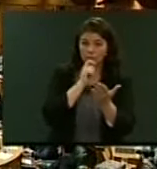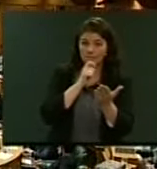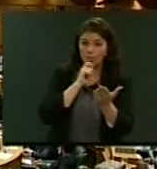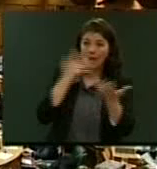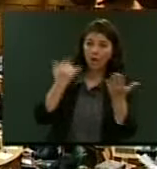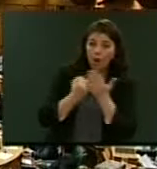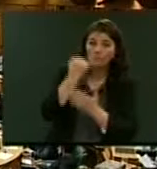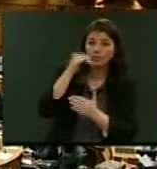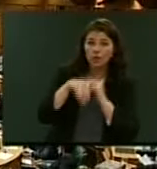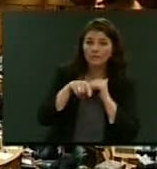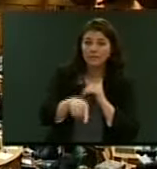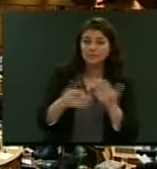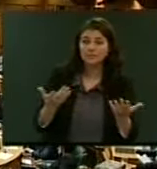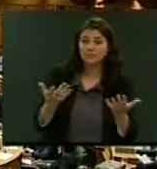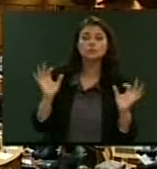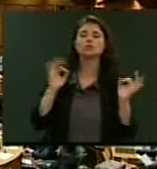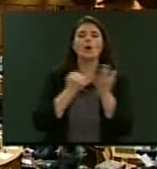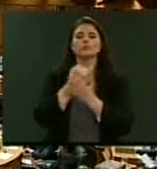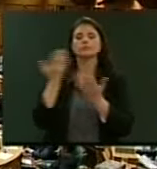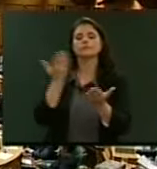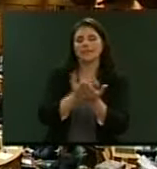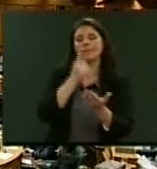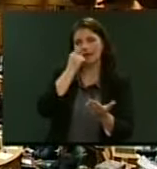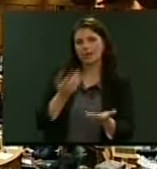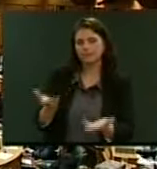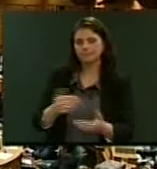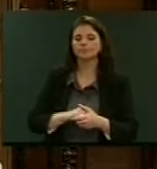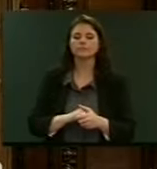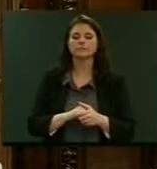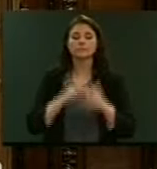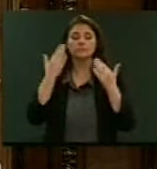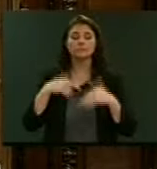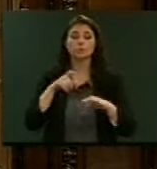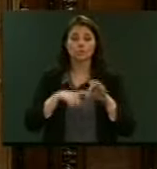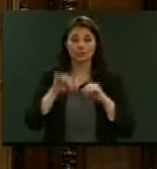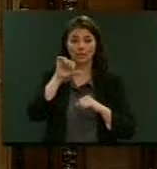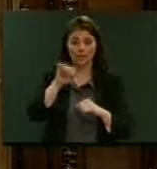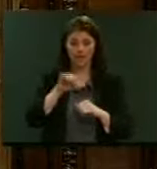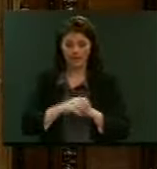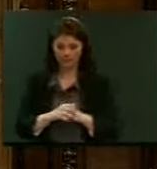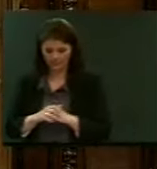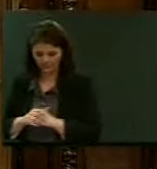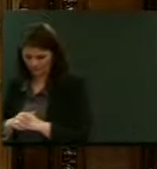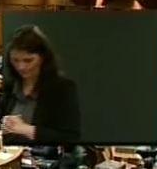any objection to that being tabled? There is none, it can be tabled. Question number nine, Dr Jan Yang.